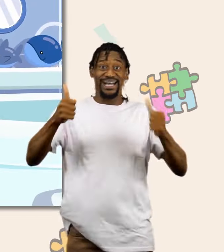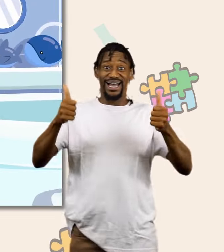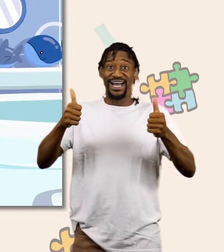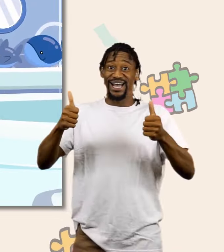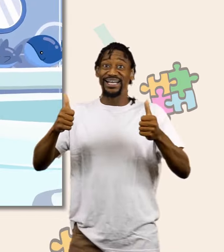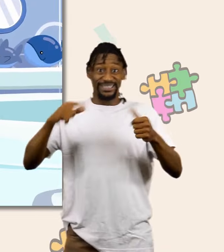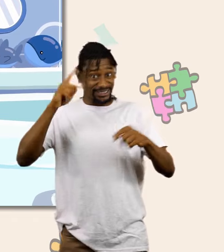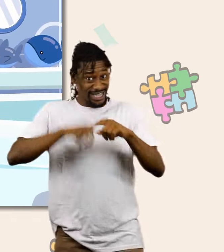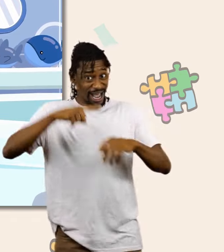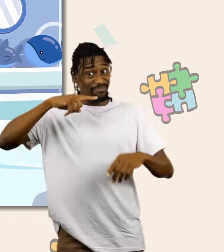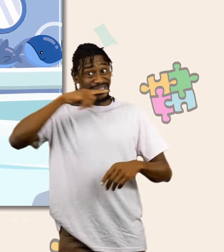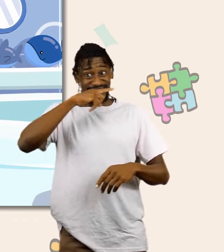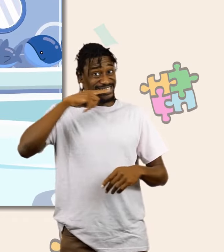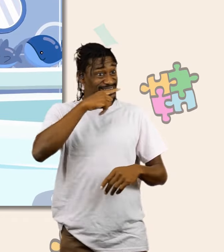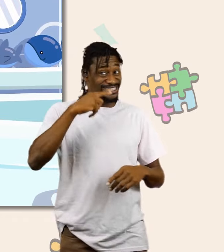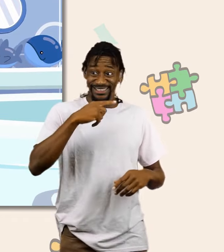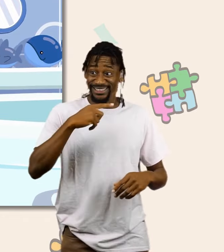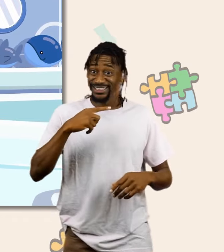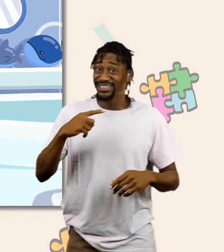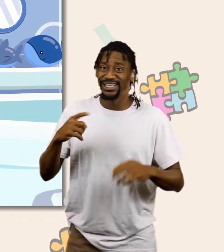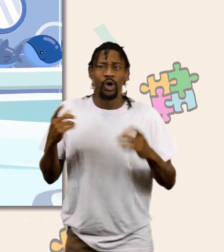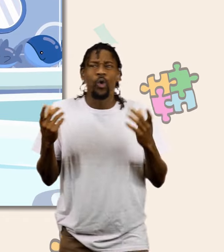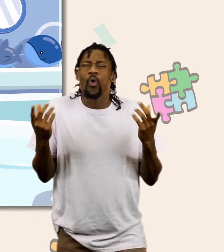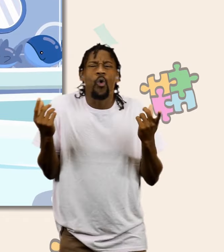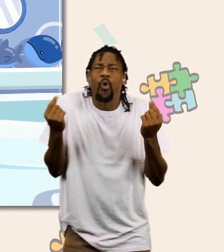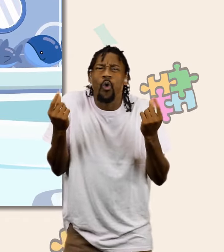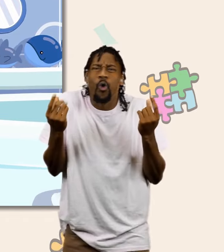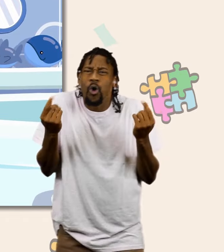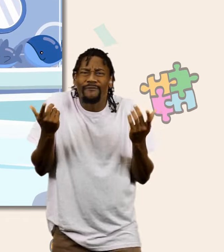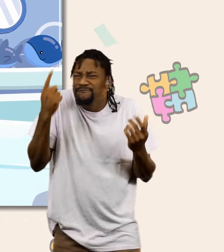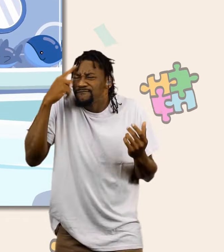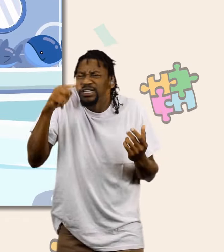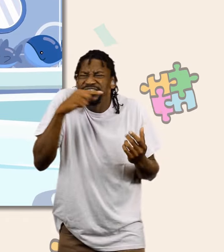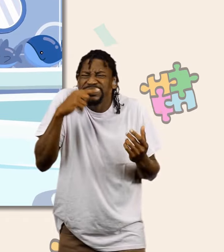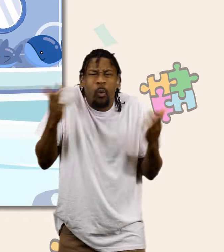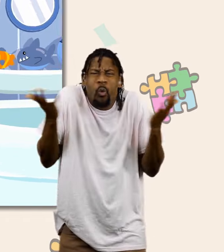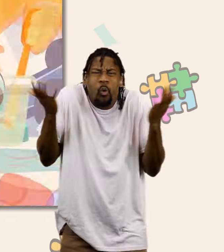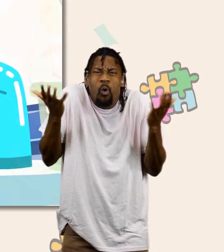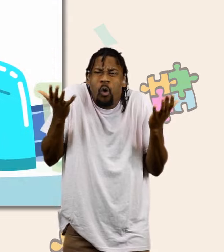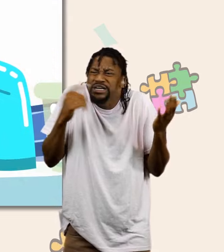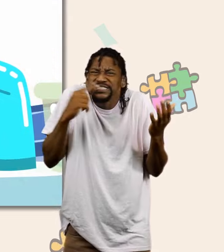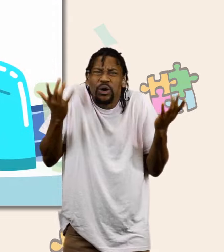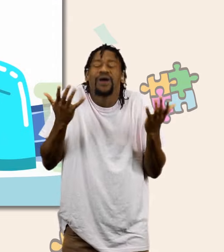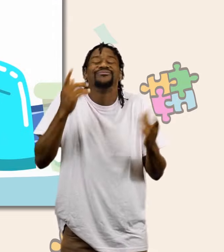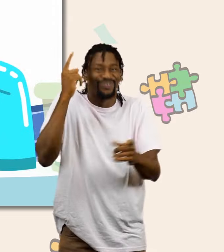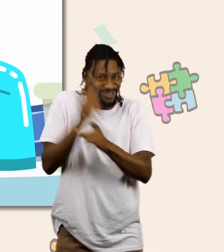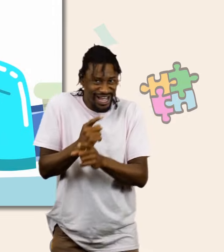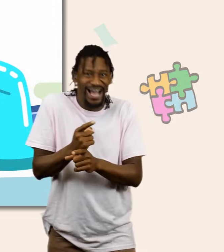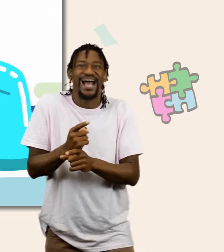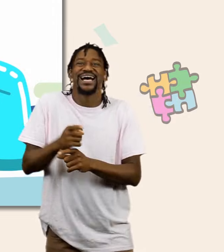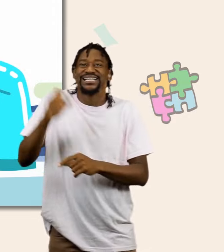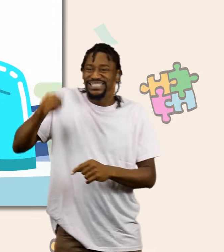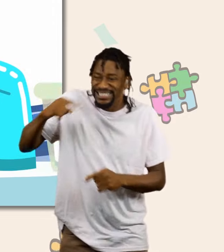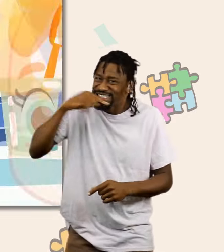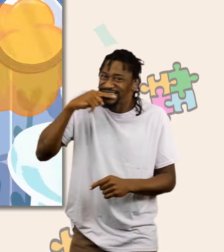All right, kids. Let's brush our teeth. What do we need first? That's right, Phoebe.